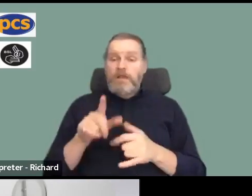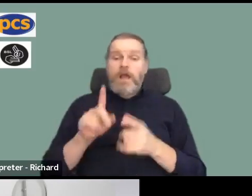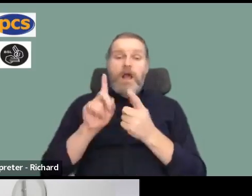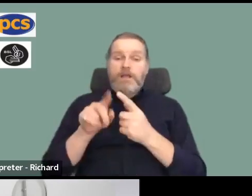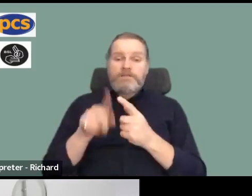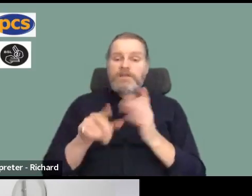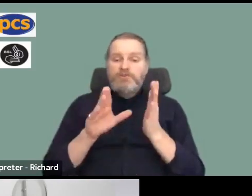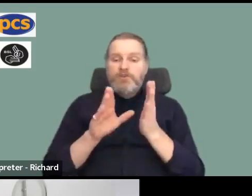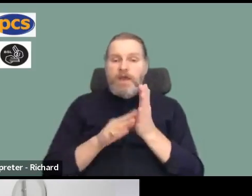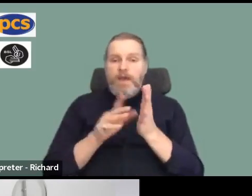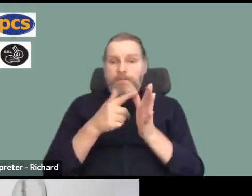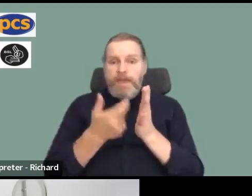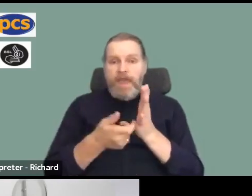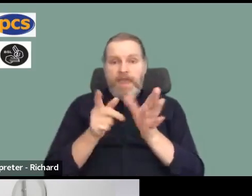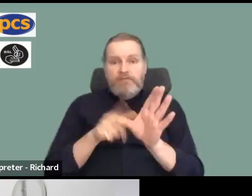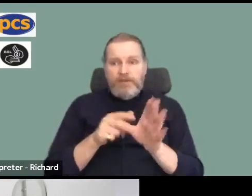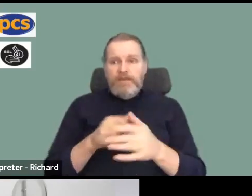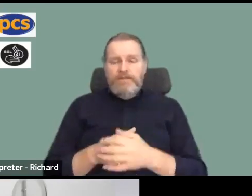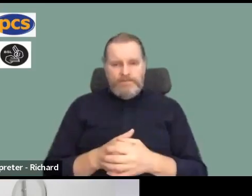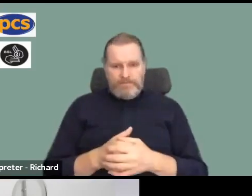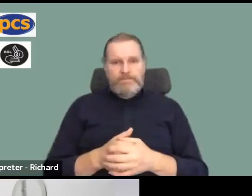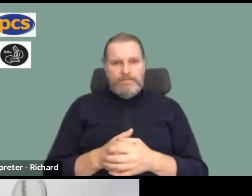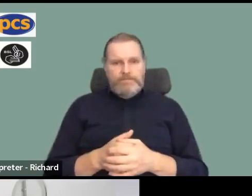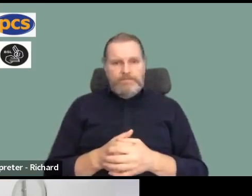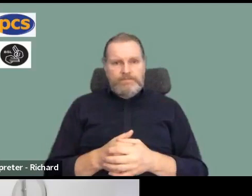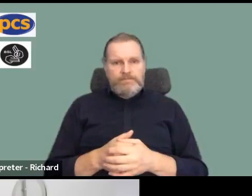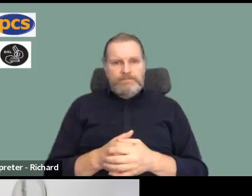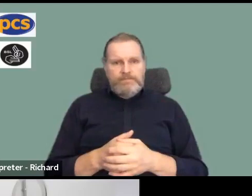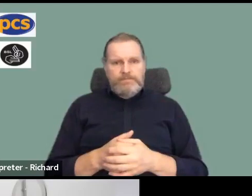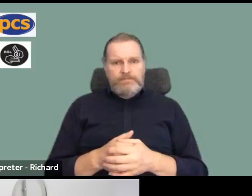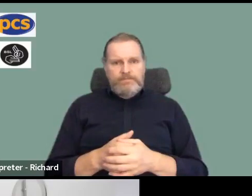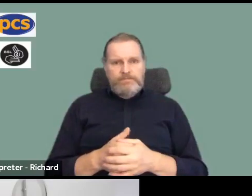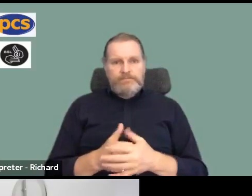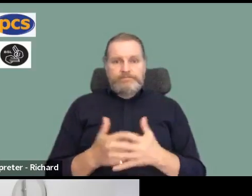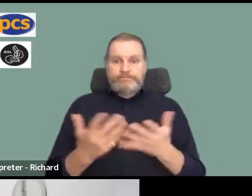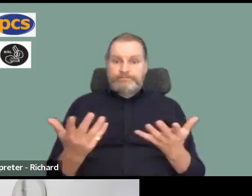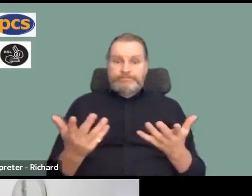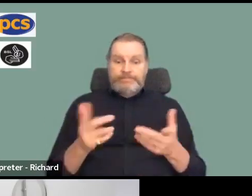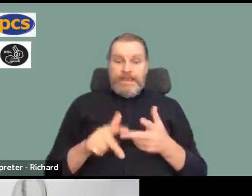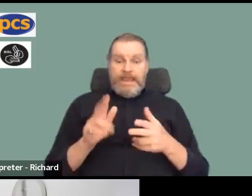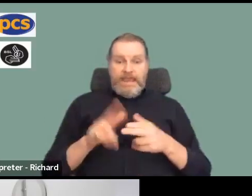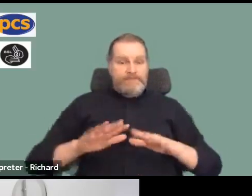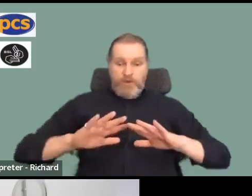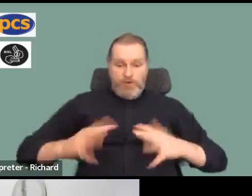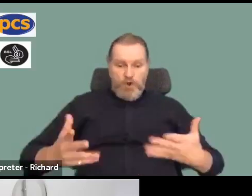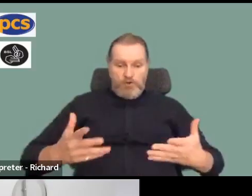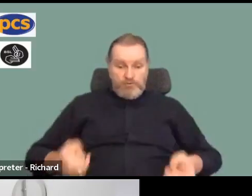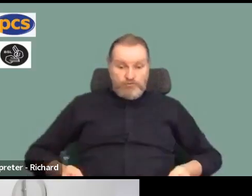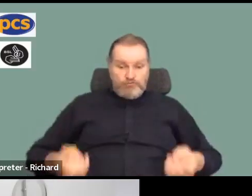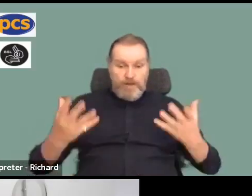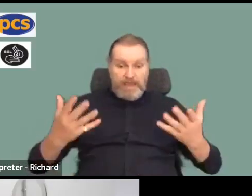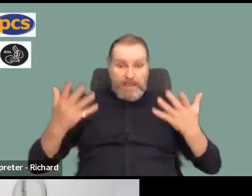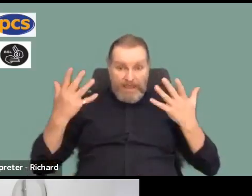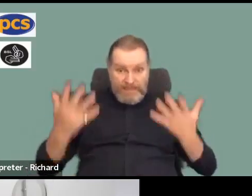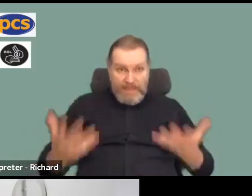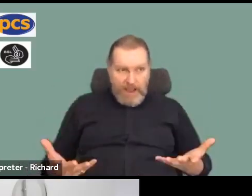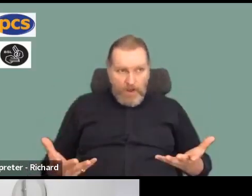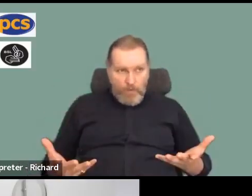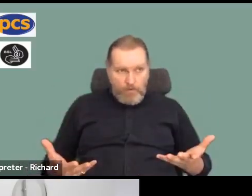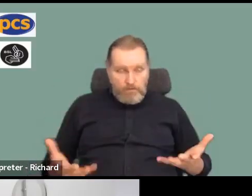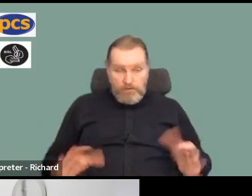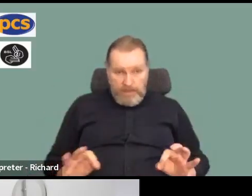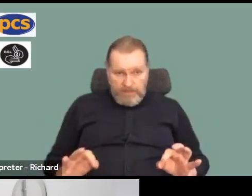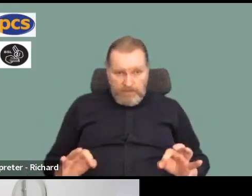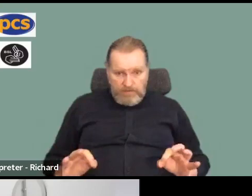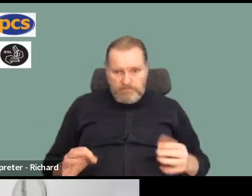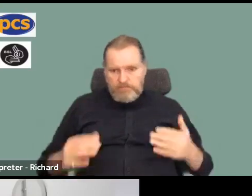end, I just want to echo the point that you need, is that, you know, if not now, when really? This really is it. We have to stick together.